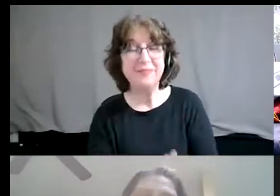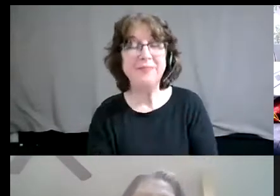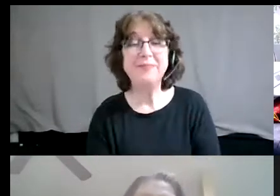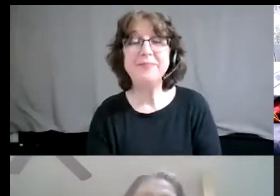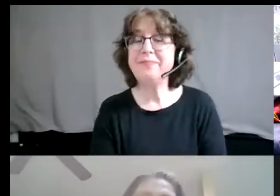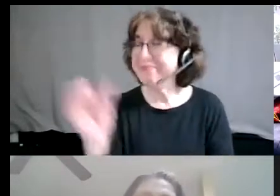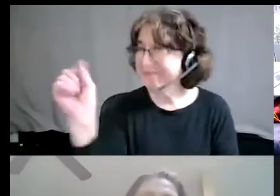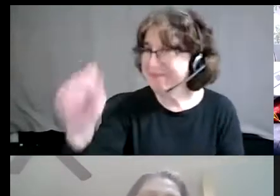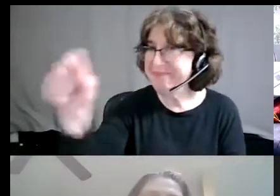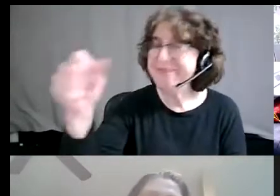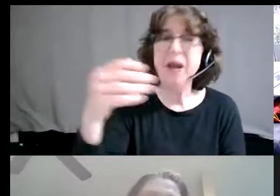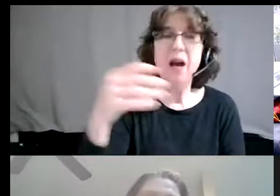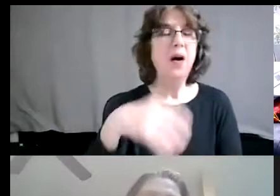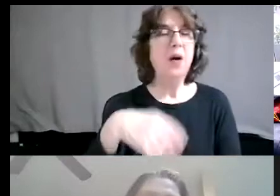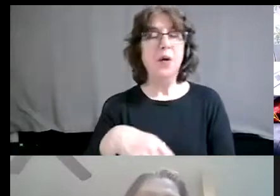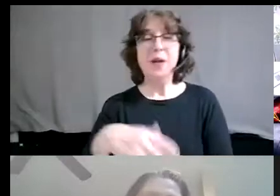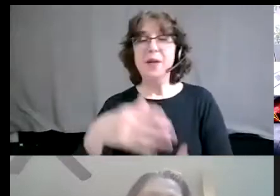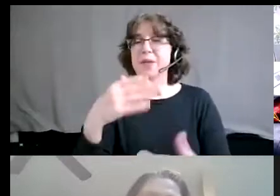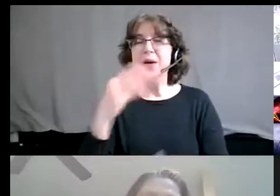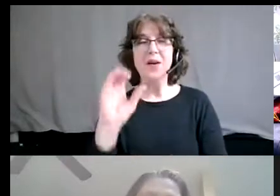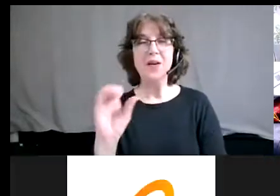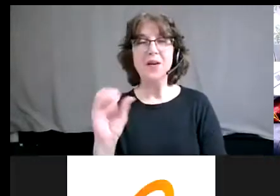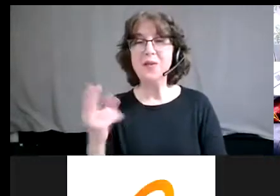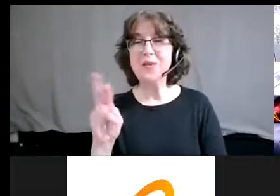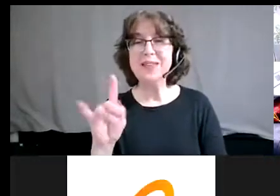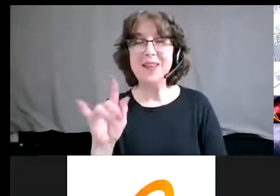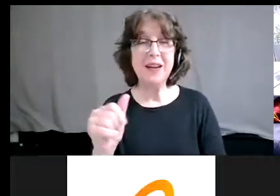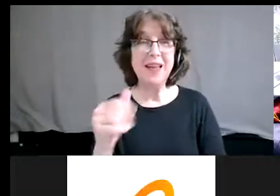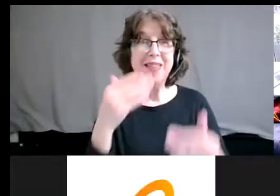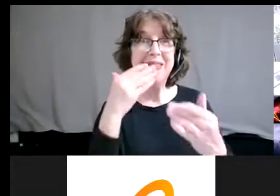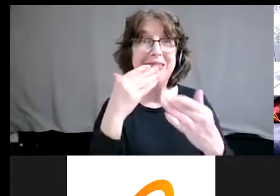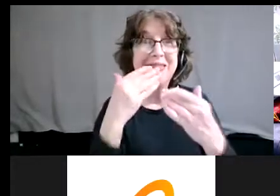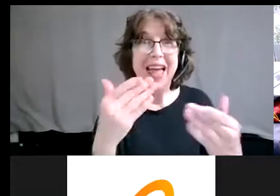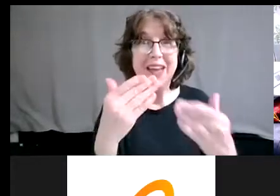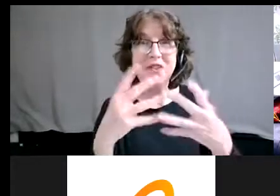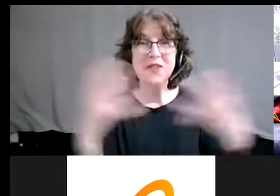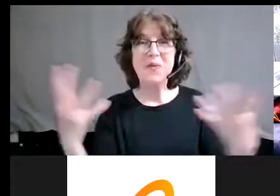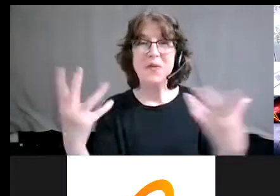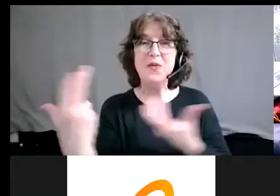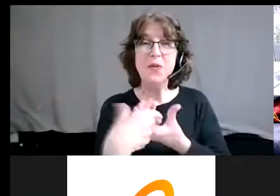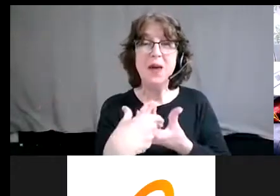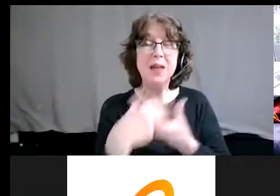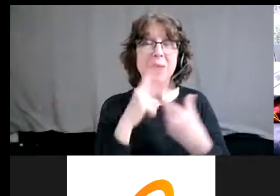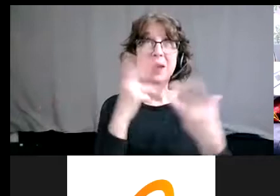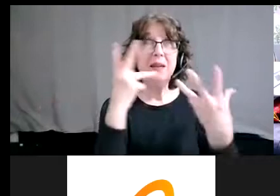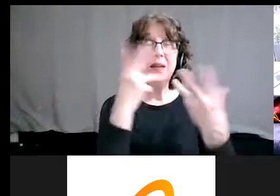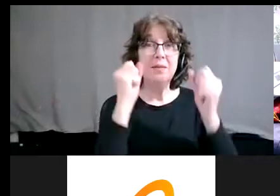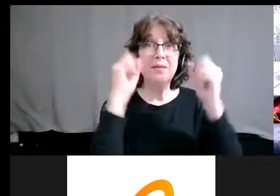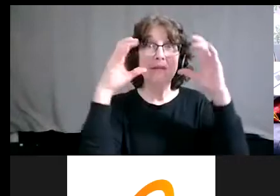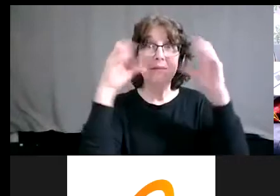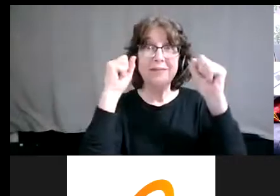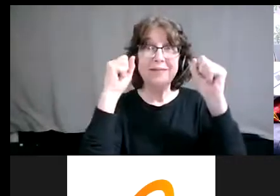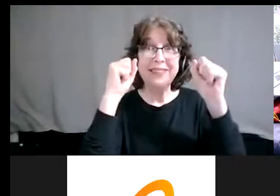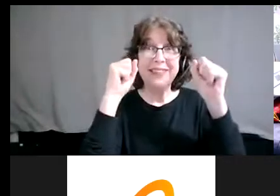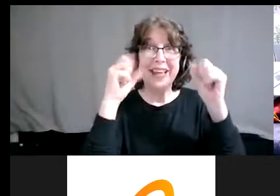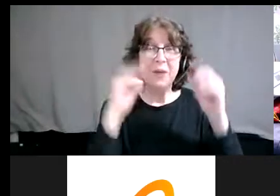Definitely. Thank you so much for joining us, Christiana. This has just been an awesome experience. I have really enjoyed it. I want to